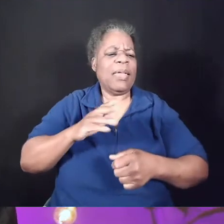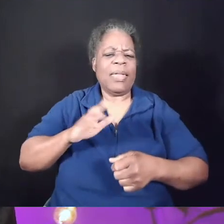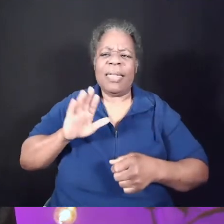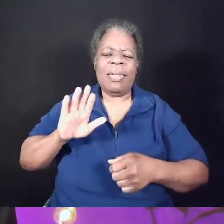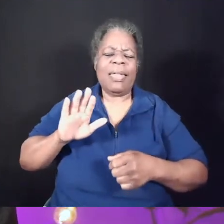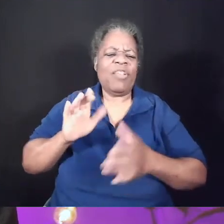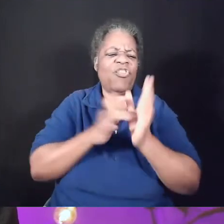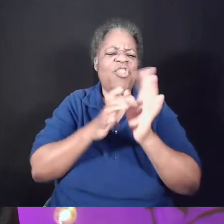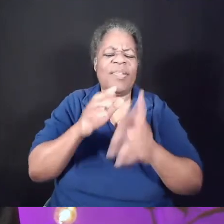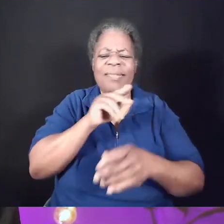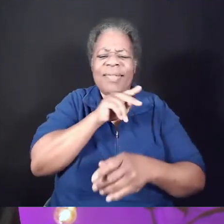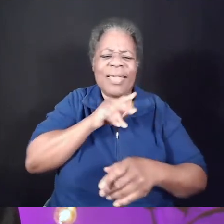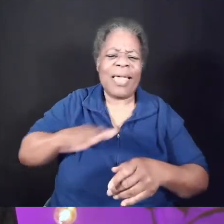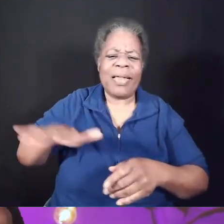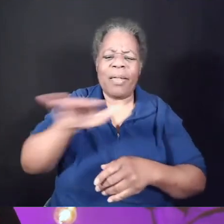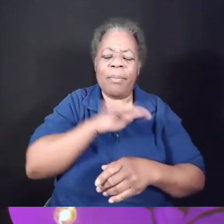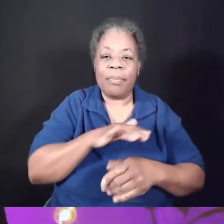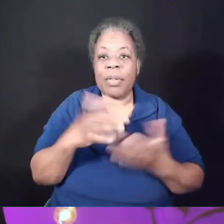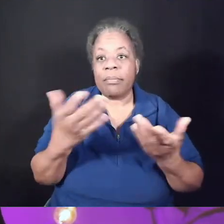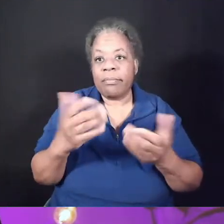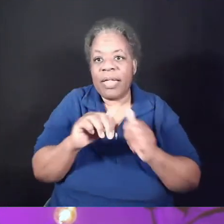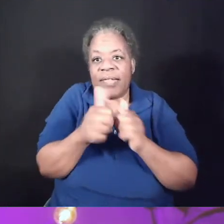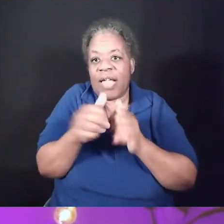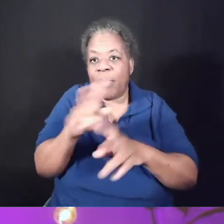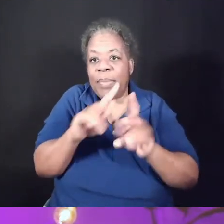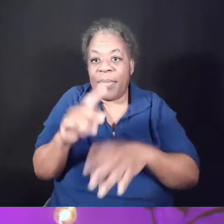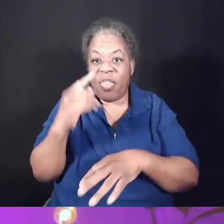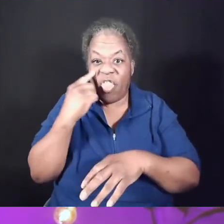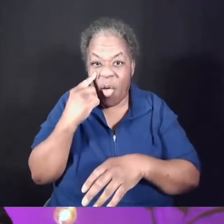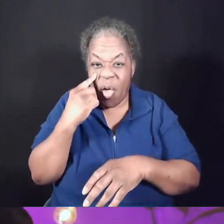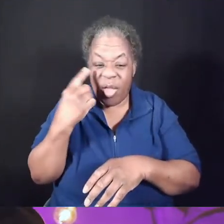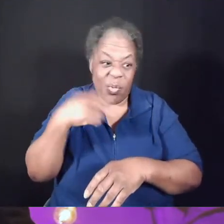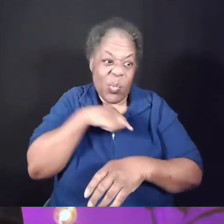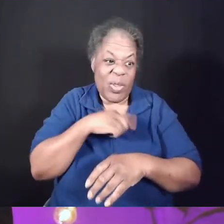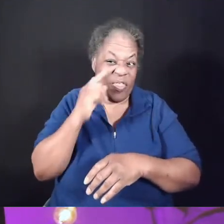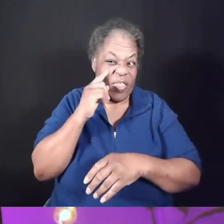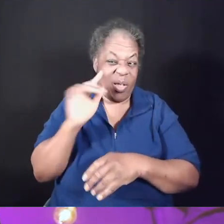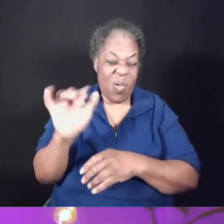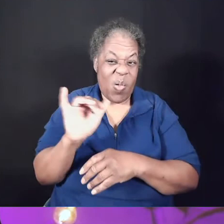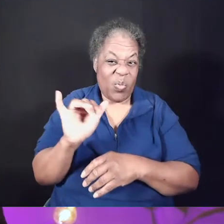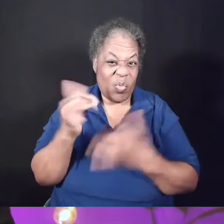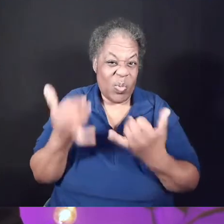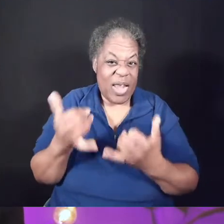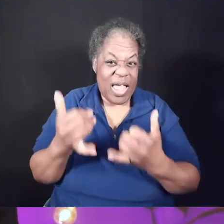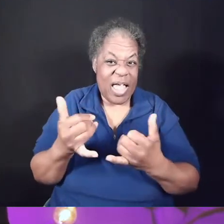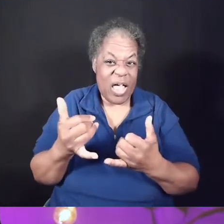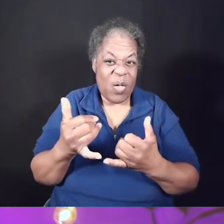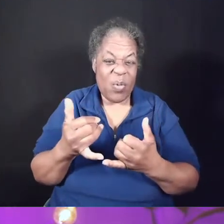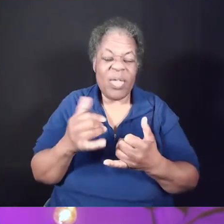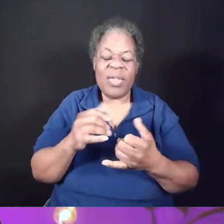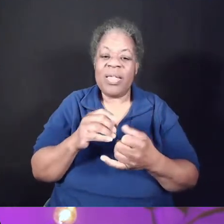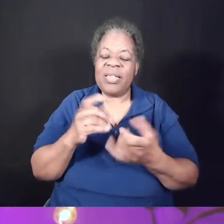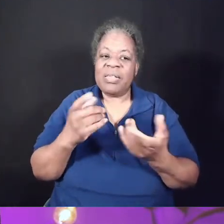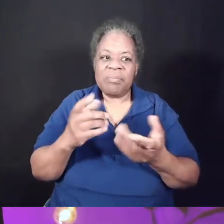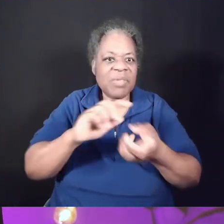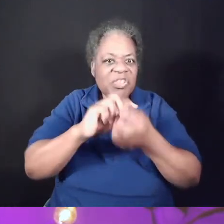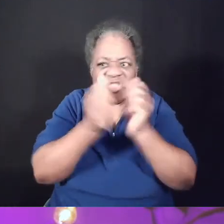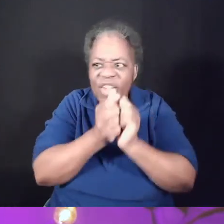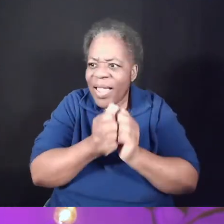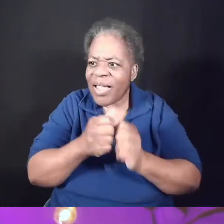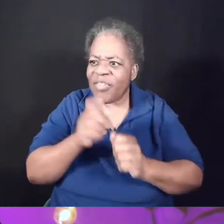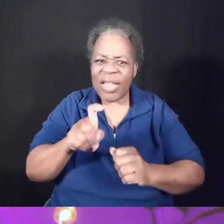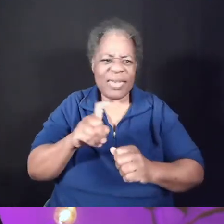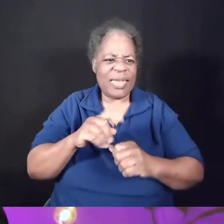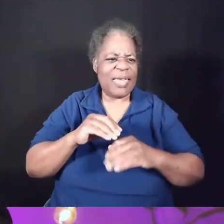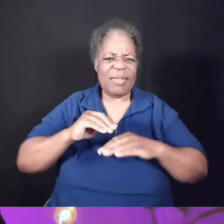is how people thought in their culture. It's still how we often think today. You know, to bring about change, I need influence and